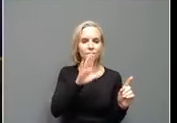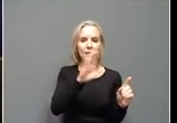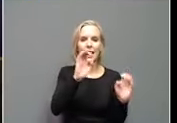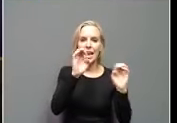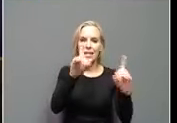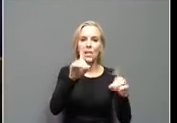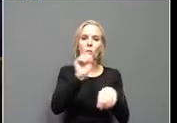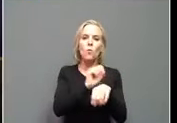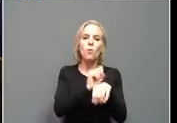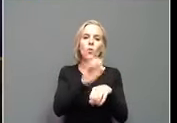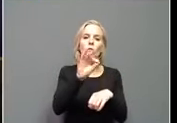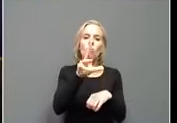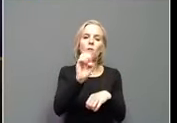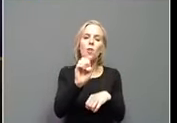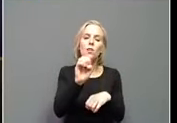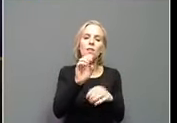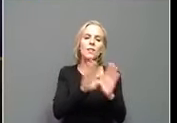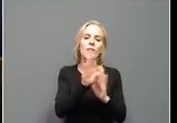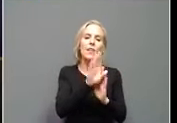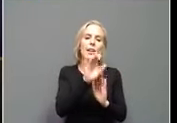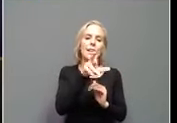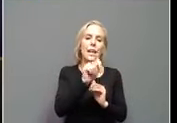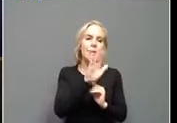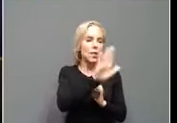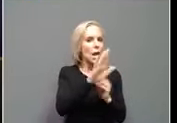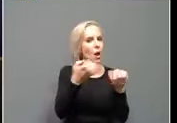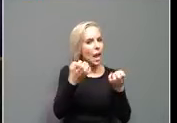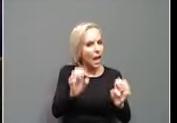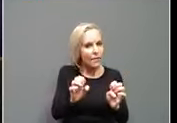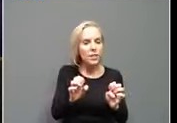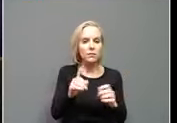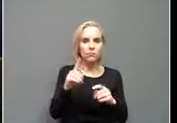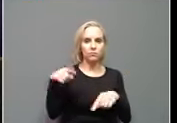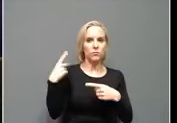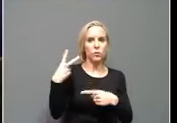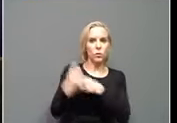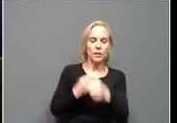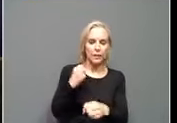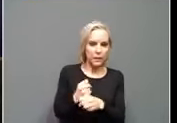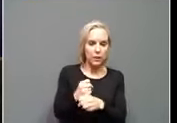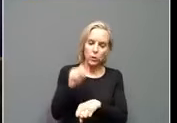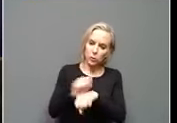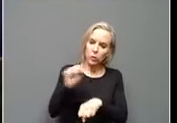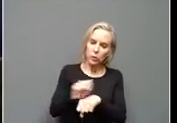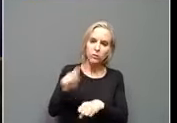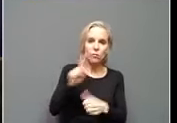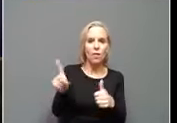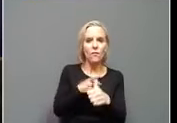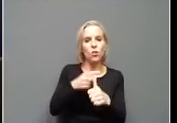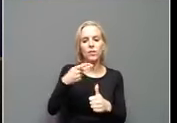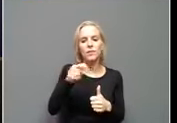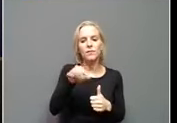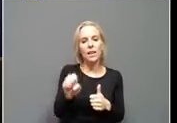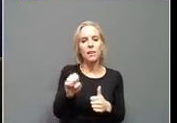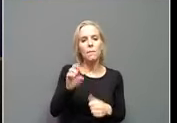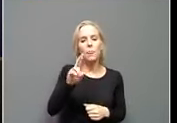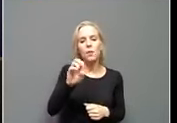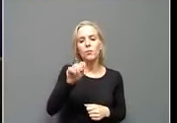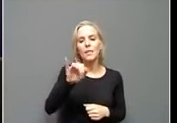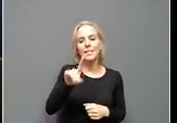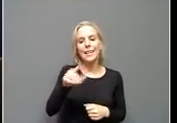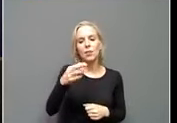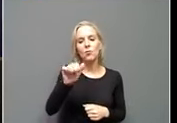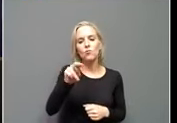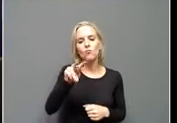Workforce Development Cabinet for their efforts over the past two years with the first phase of the Retain Grant funding.